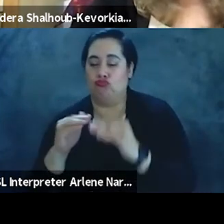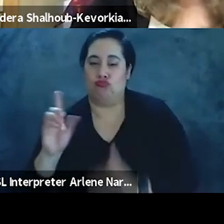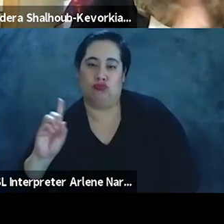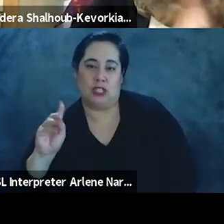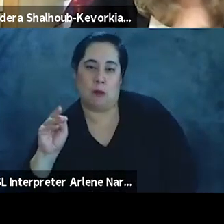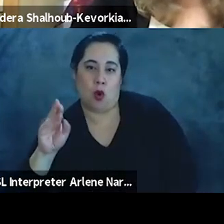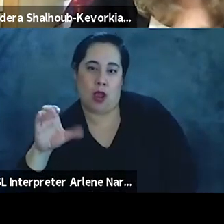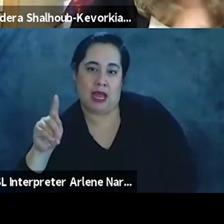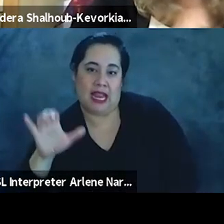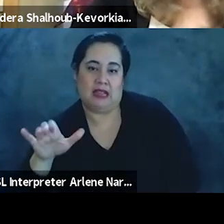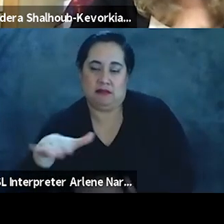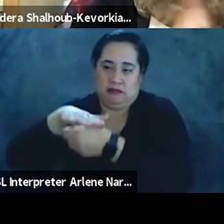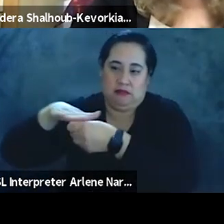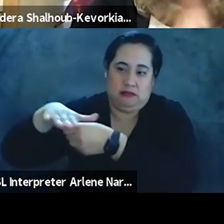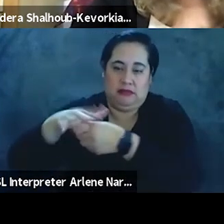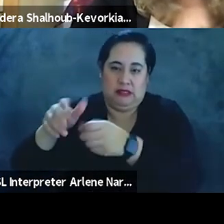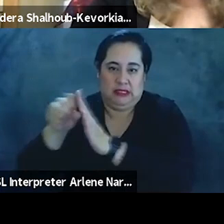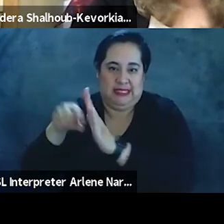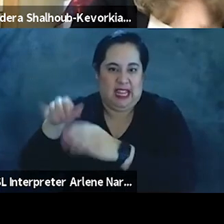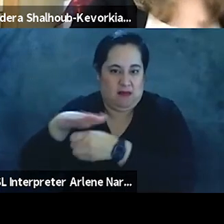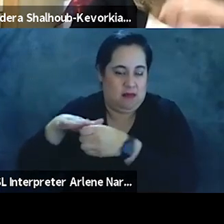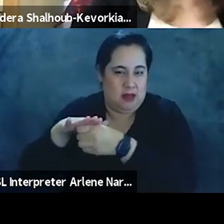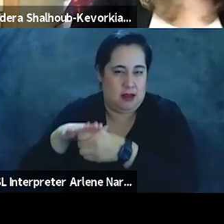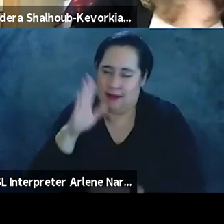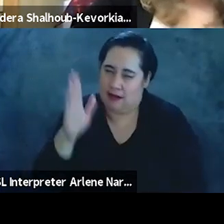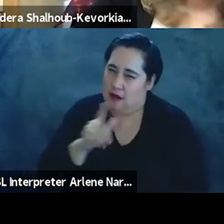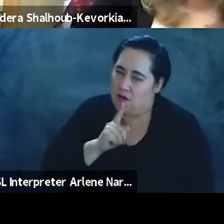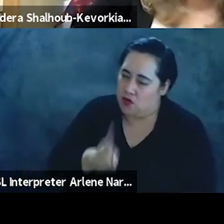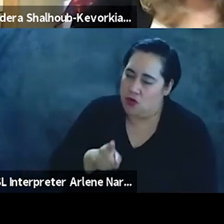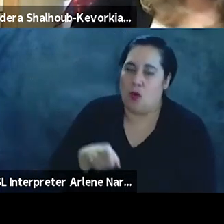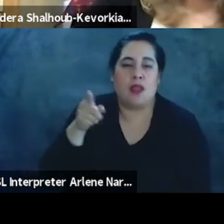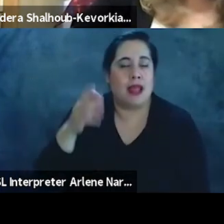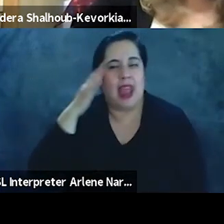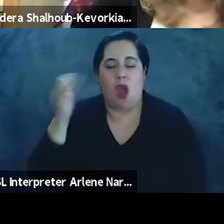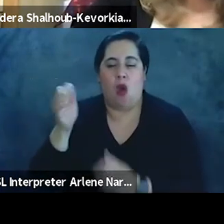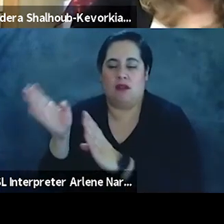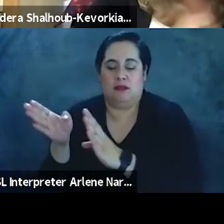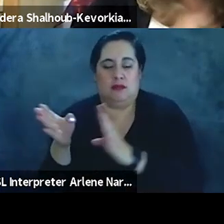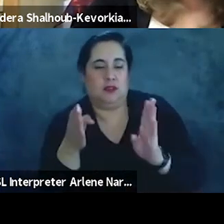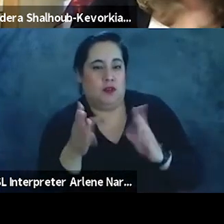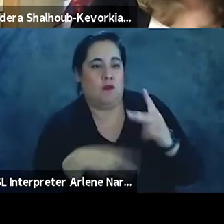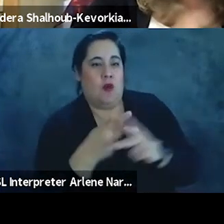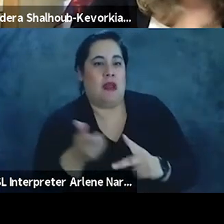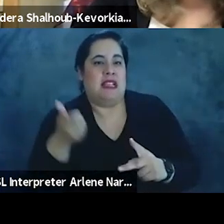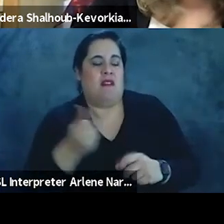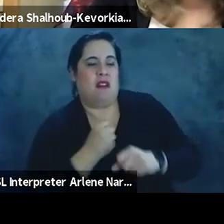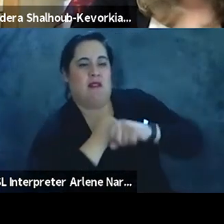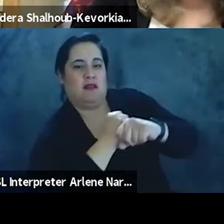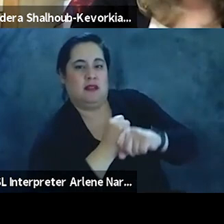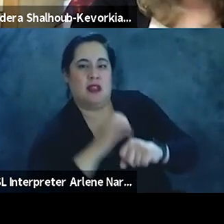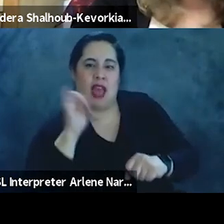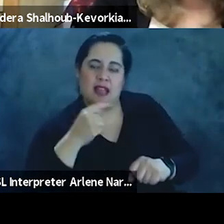state in the region, which was never true, they now have shifted to a form of self-defense that